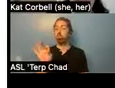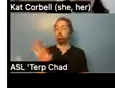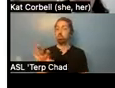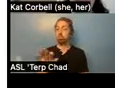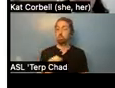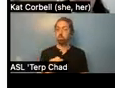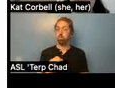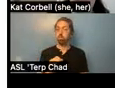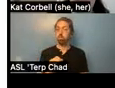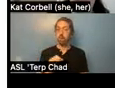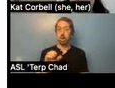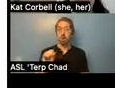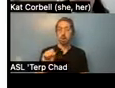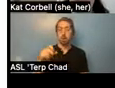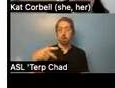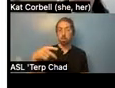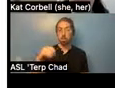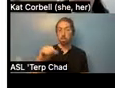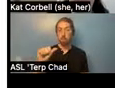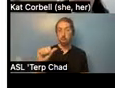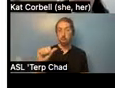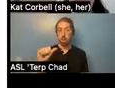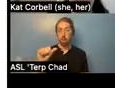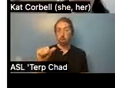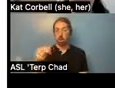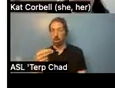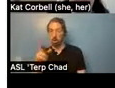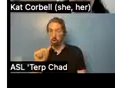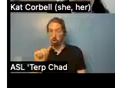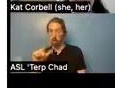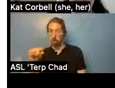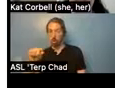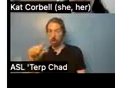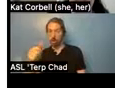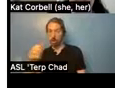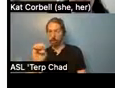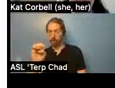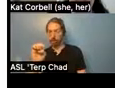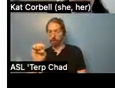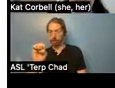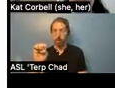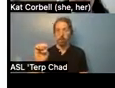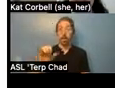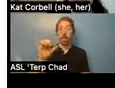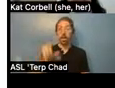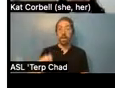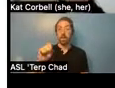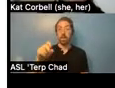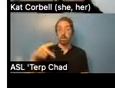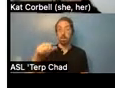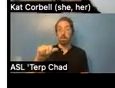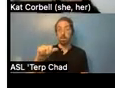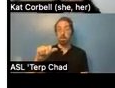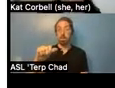the SPOA is a little confusing and since we included it in the slide, um, the SPOA stands for, um,